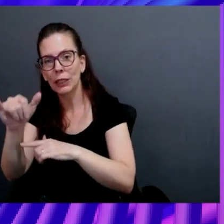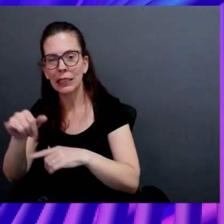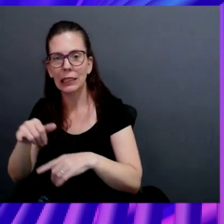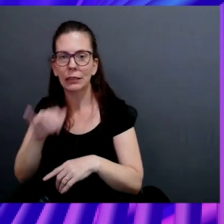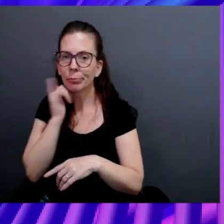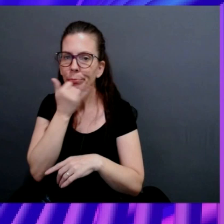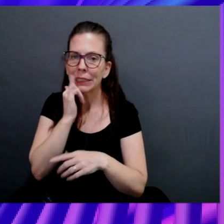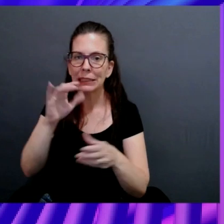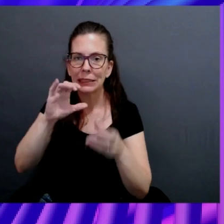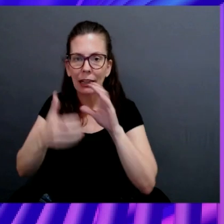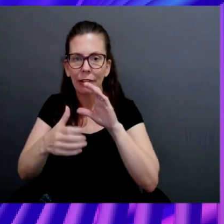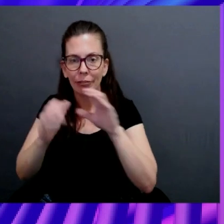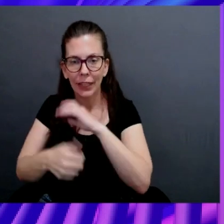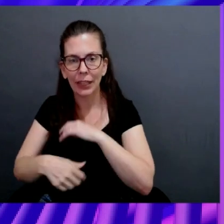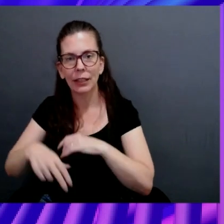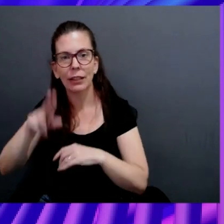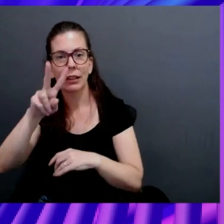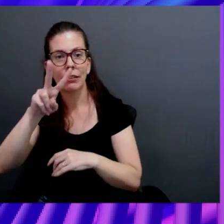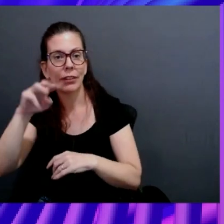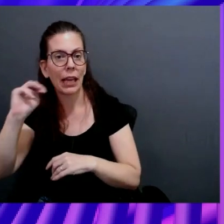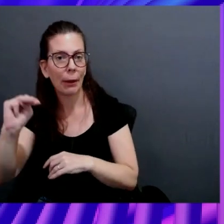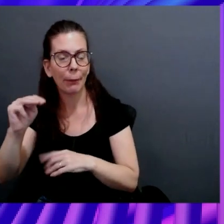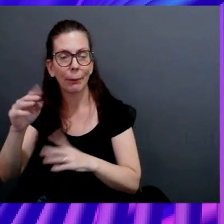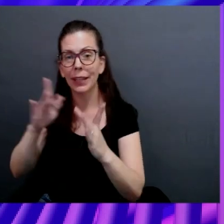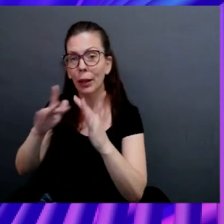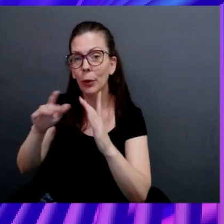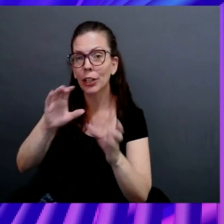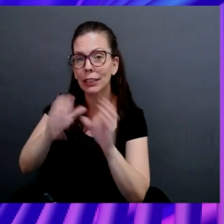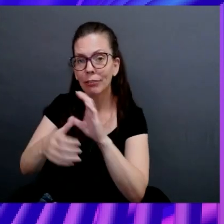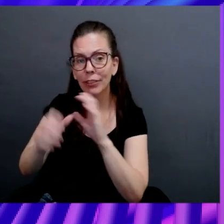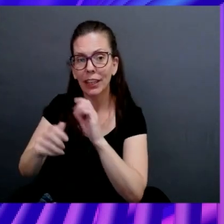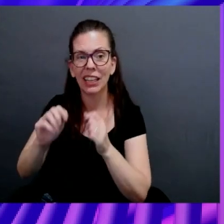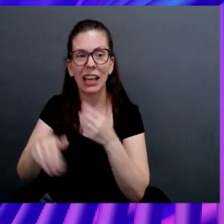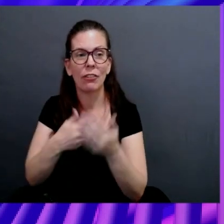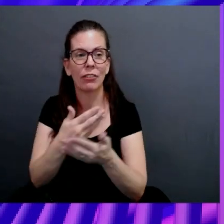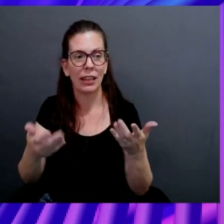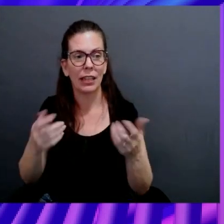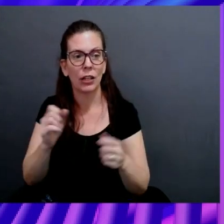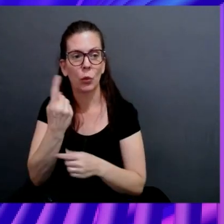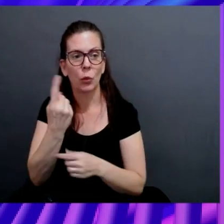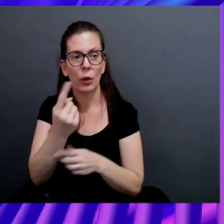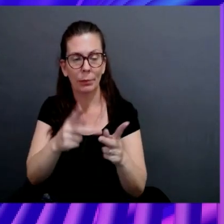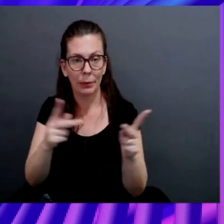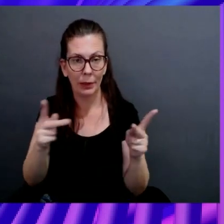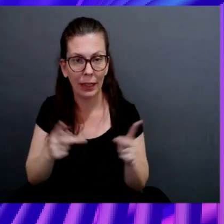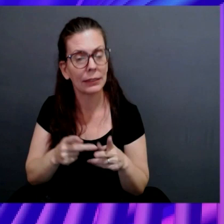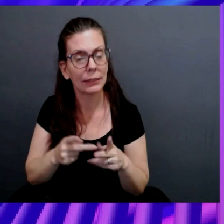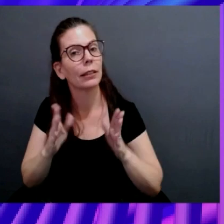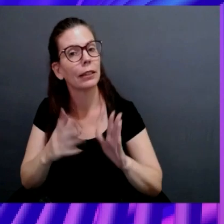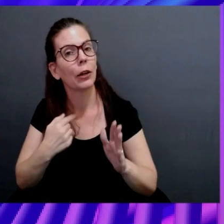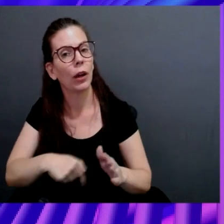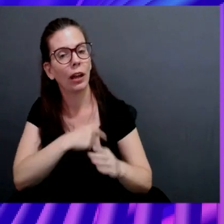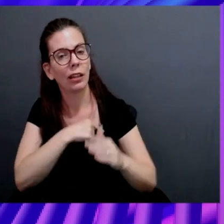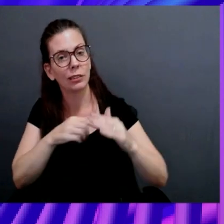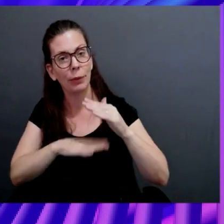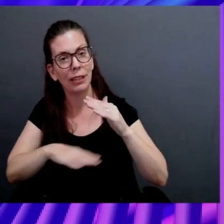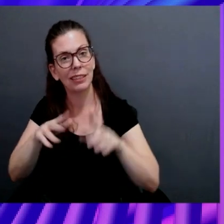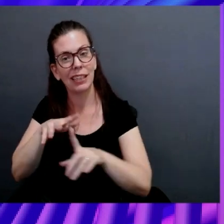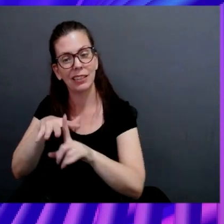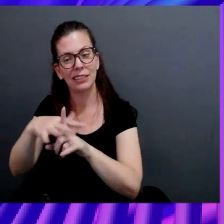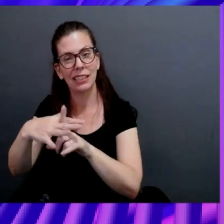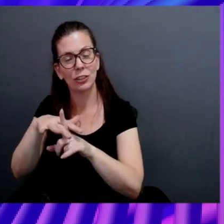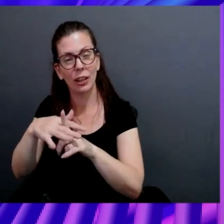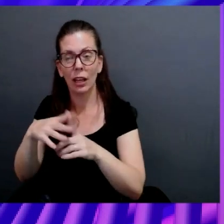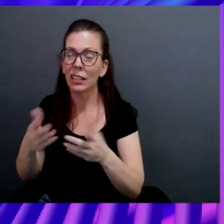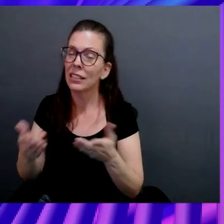VMs, the configurations, the network configurations. All of this in one single place that allows us to basically contextualize. And maybe I can